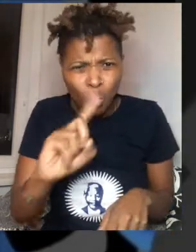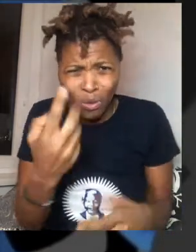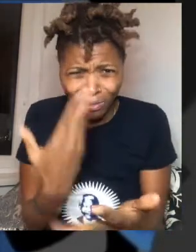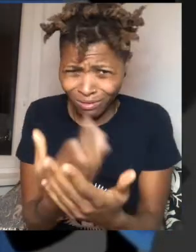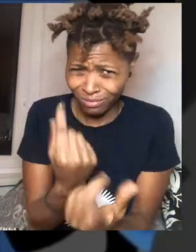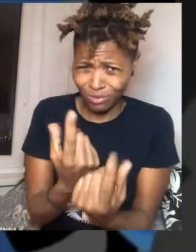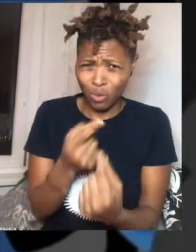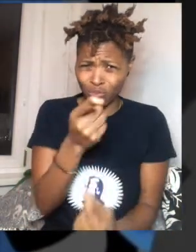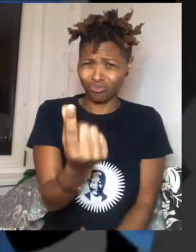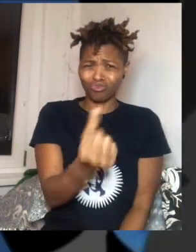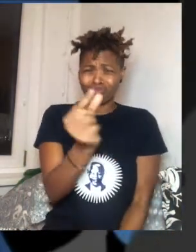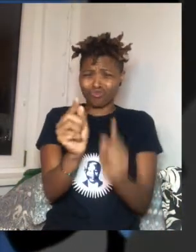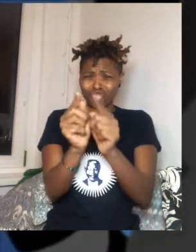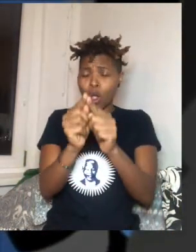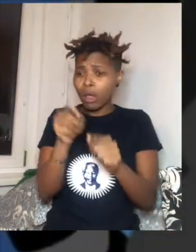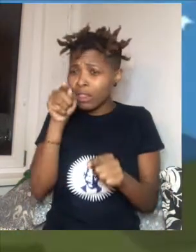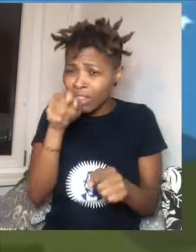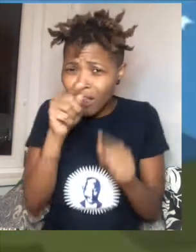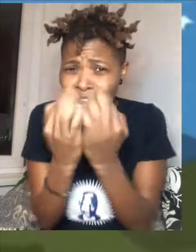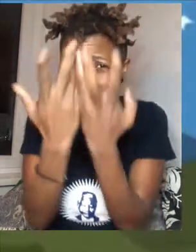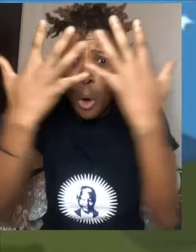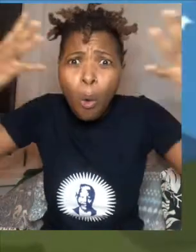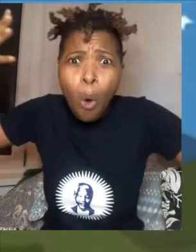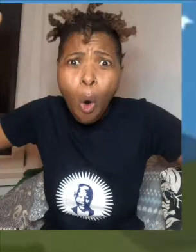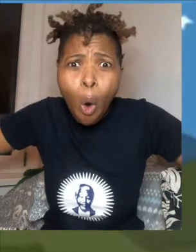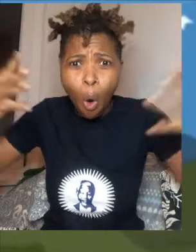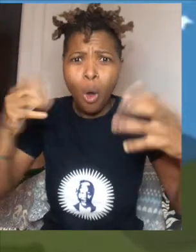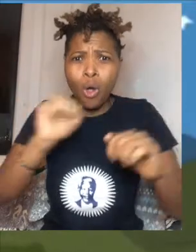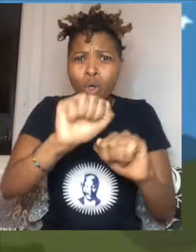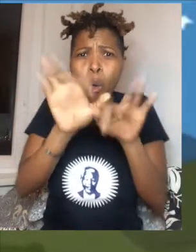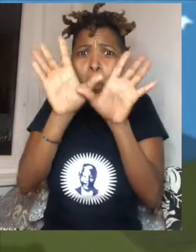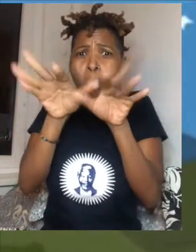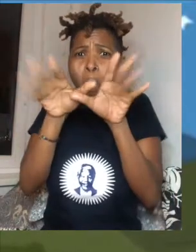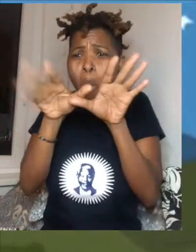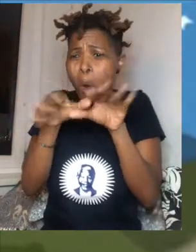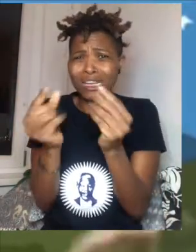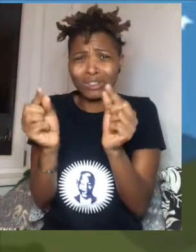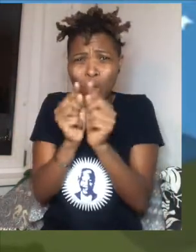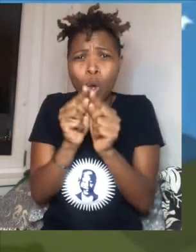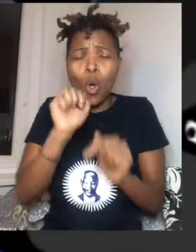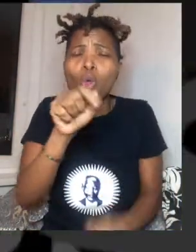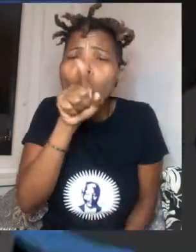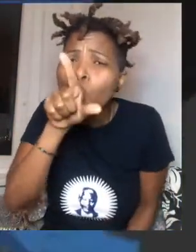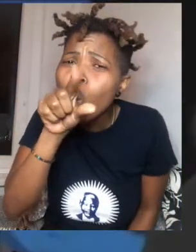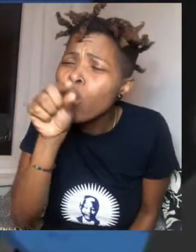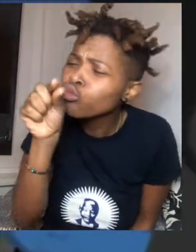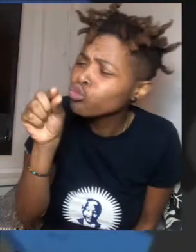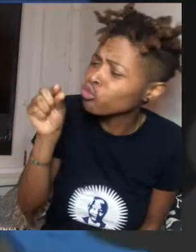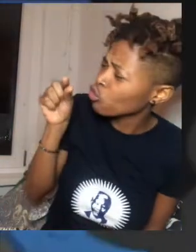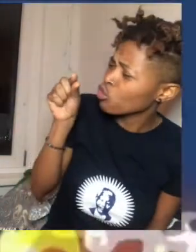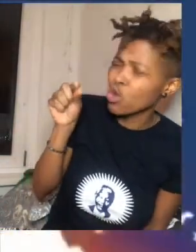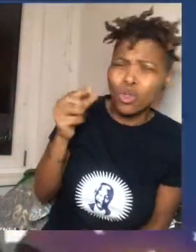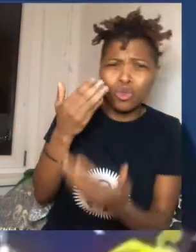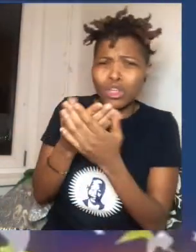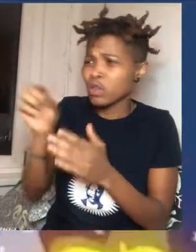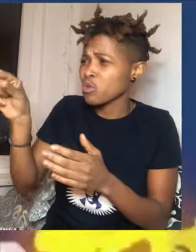You're too little. This fire is too big. Your wings are too little and you're big, so small. You can only bring a